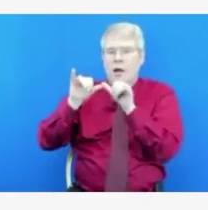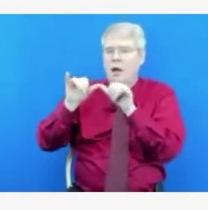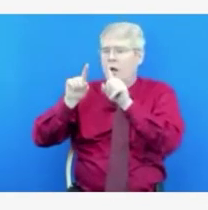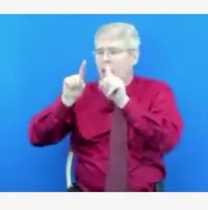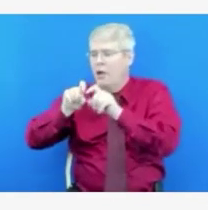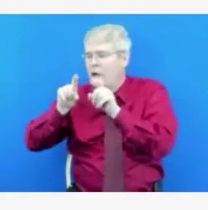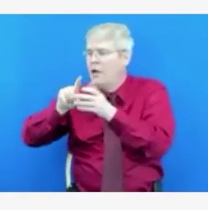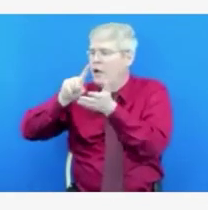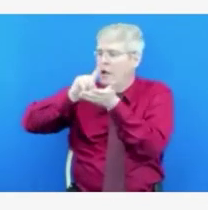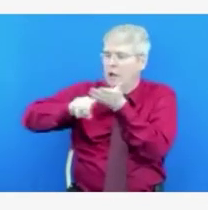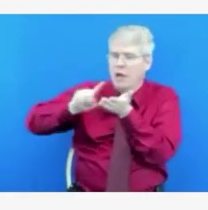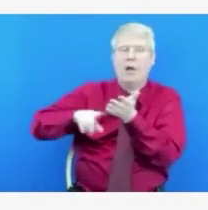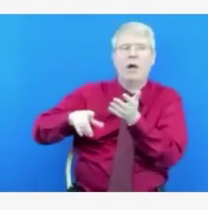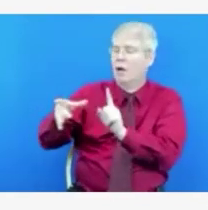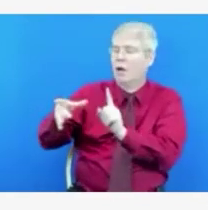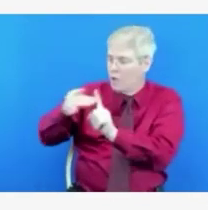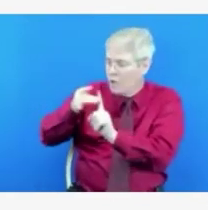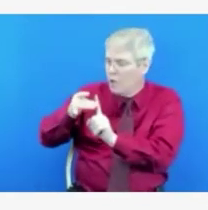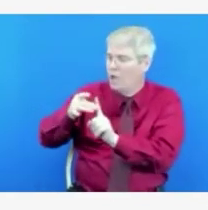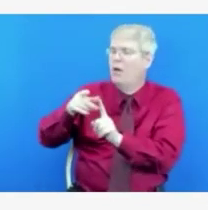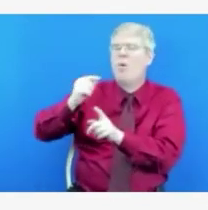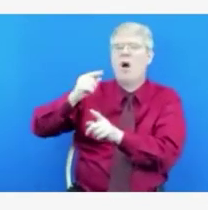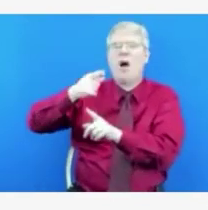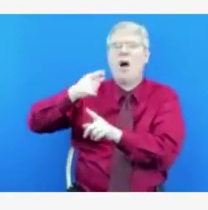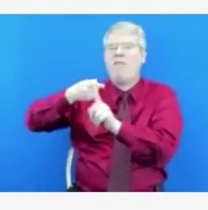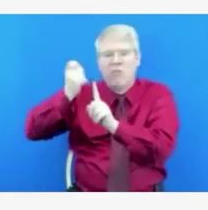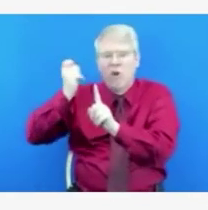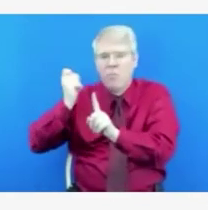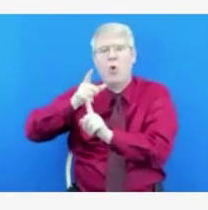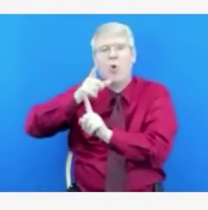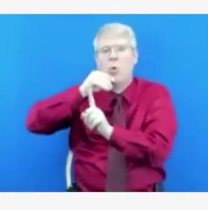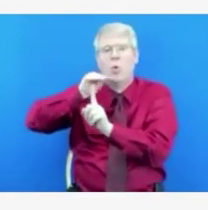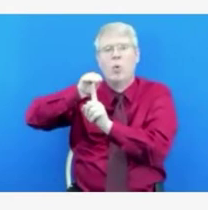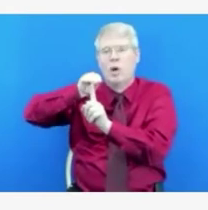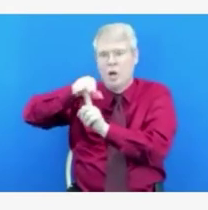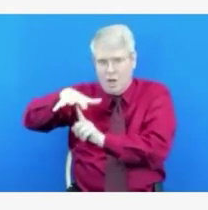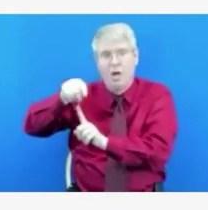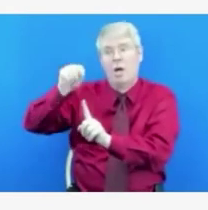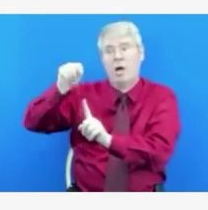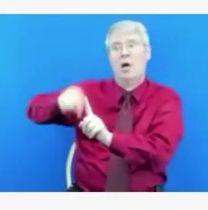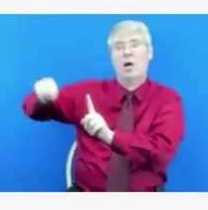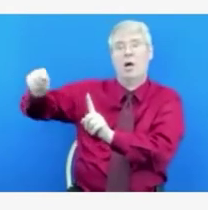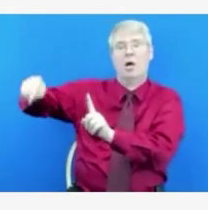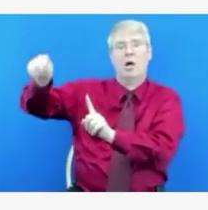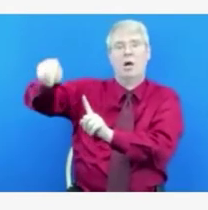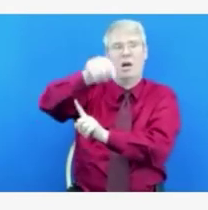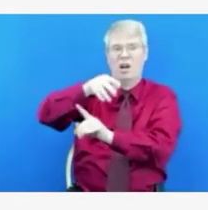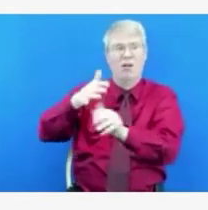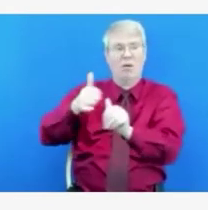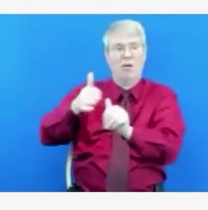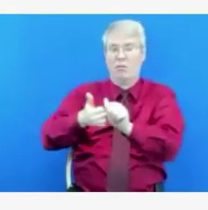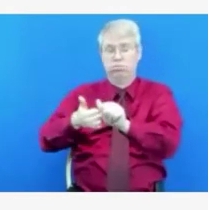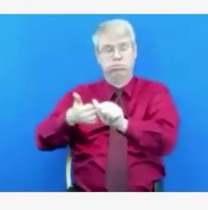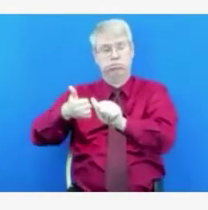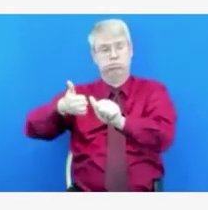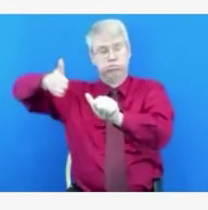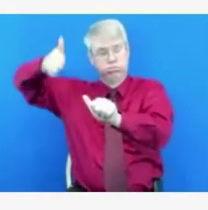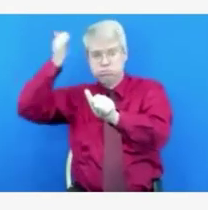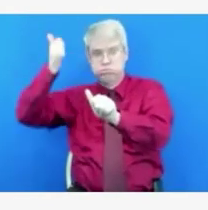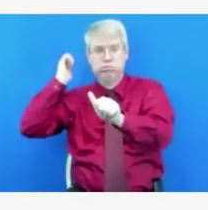as we would hope they would be. And so, we're roughly almost 9,000 lab reports